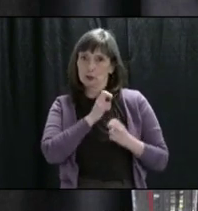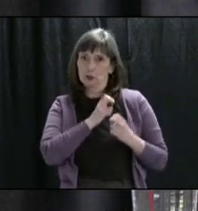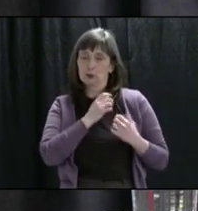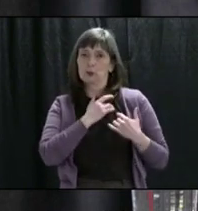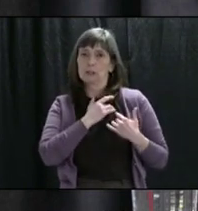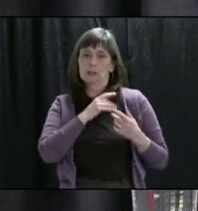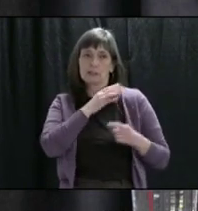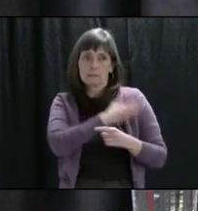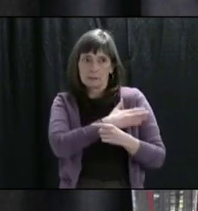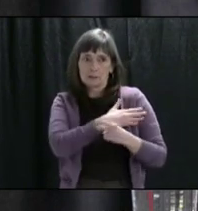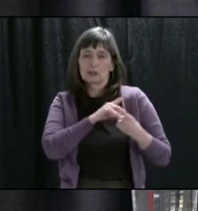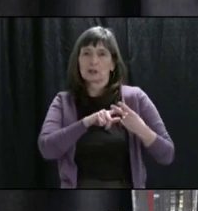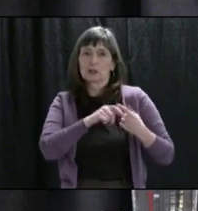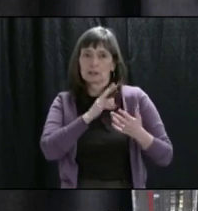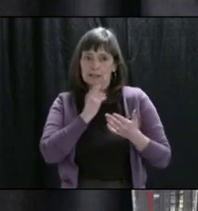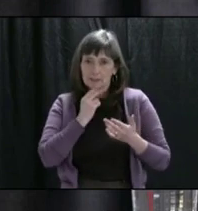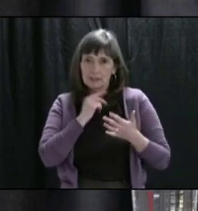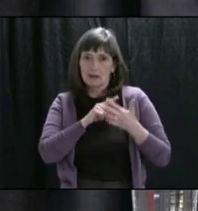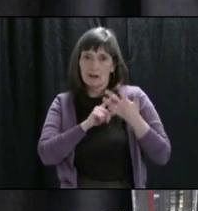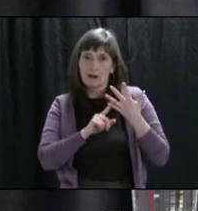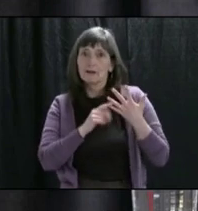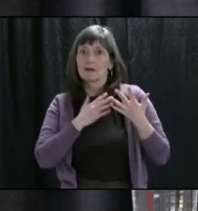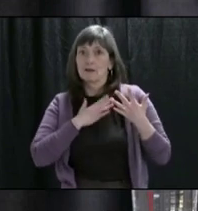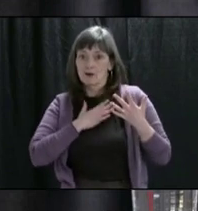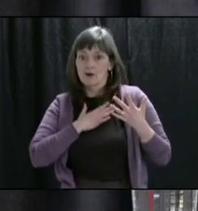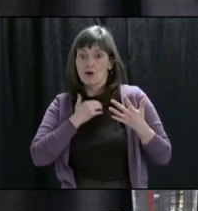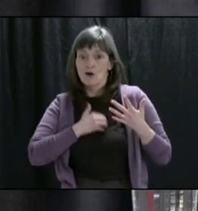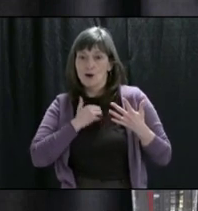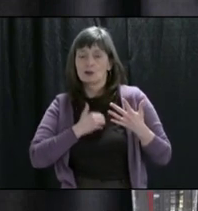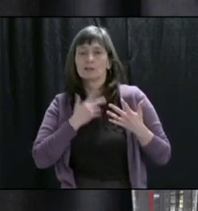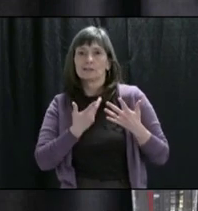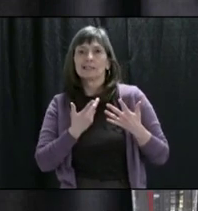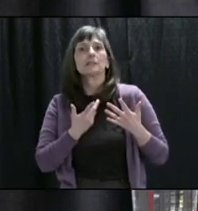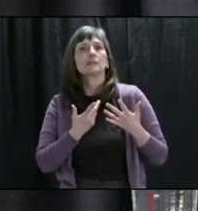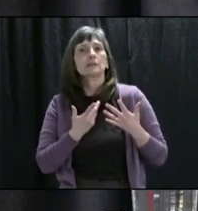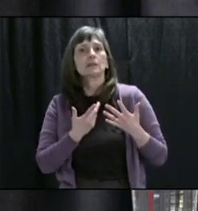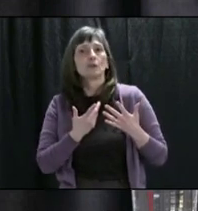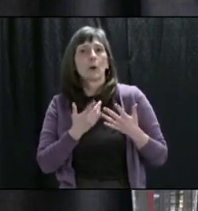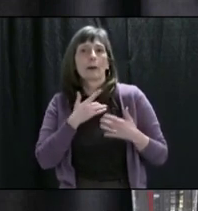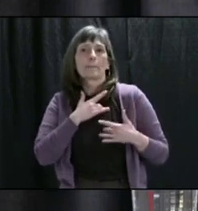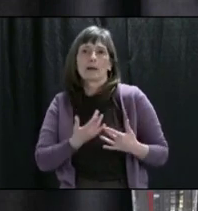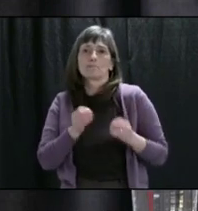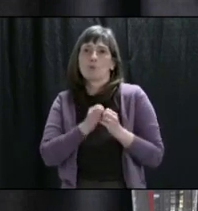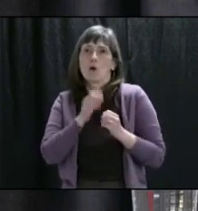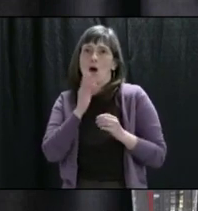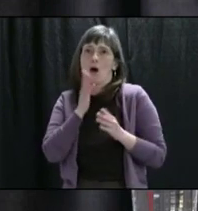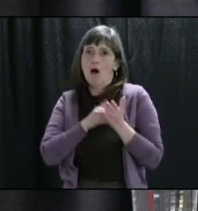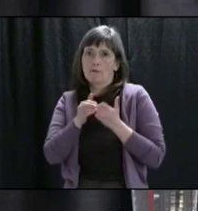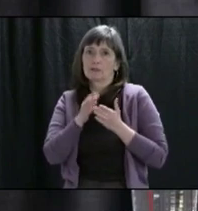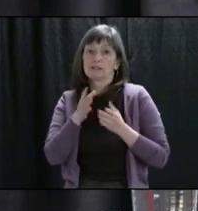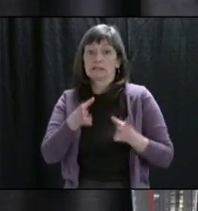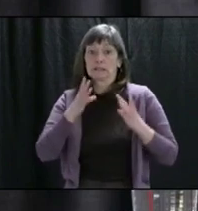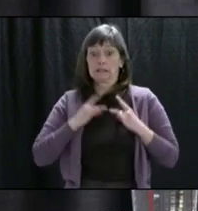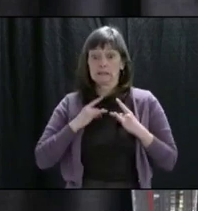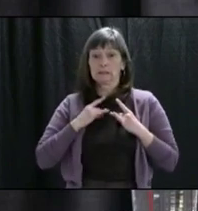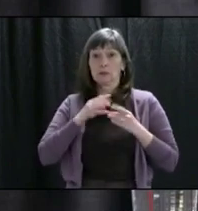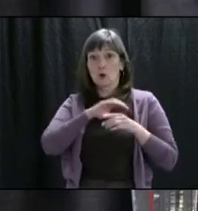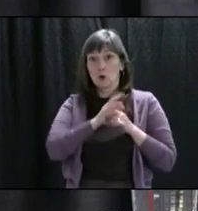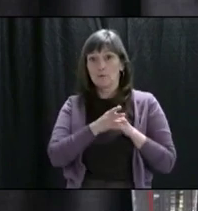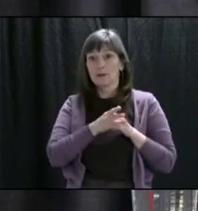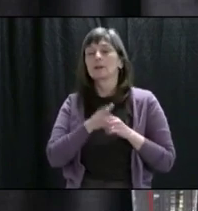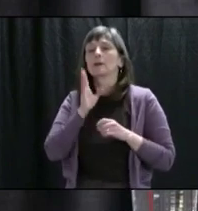just to require admission, but also to end up in an intensive care unit. That's a description of the